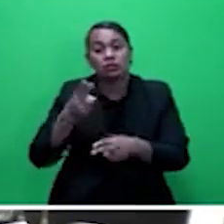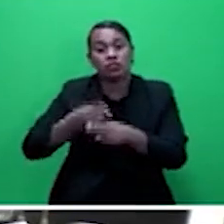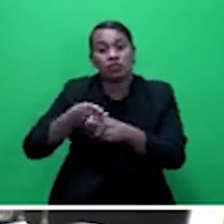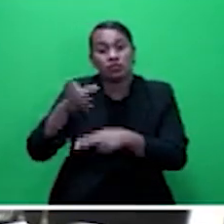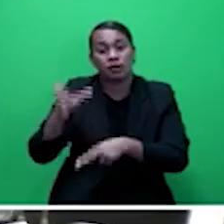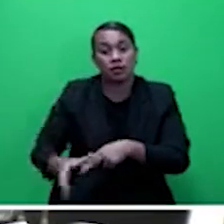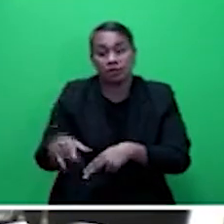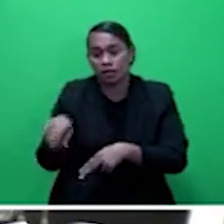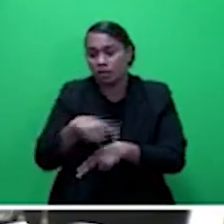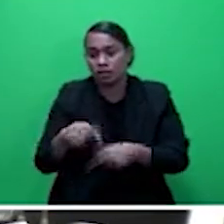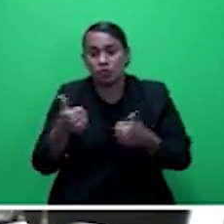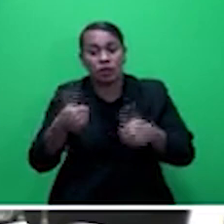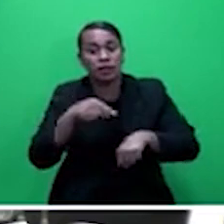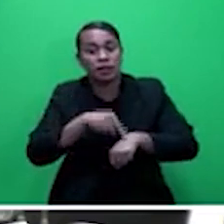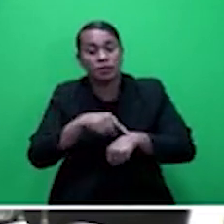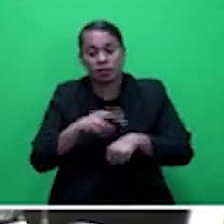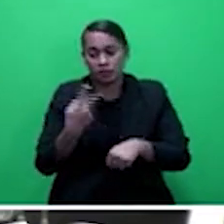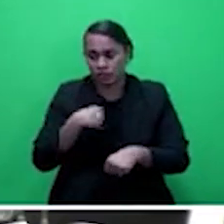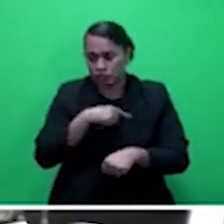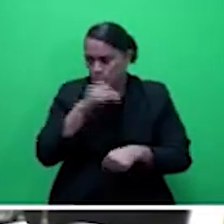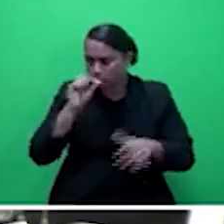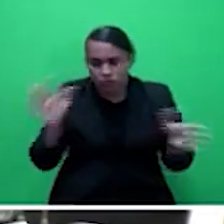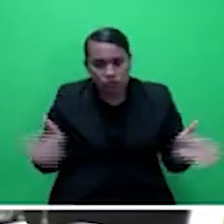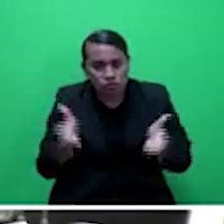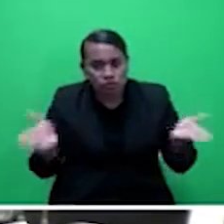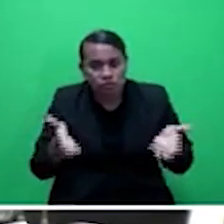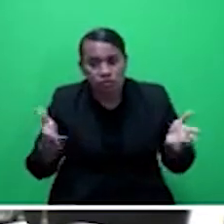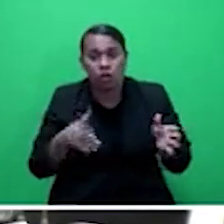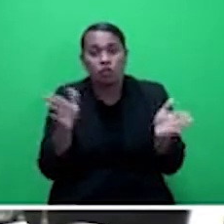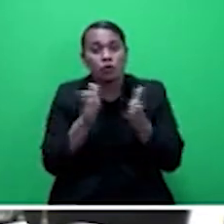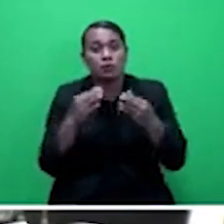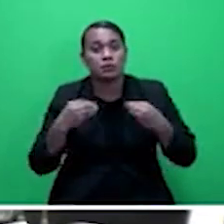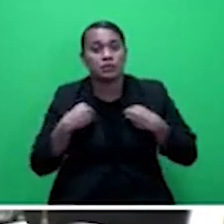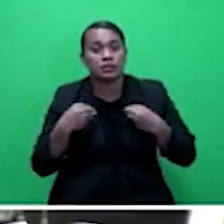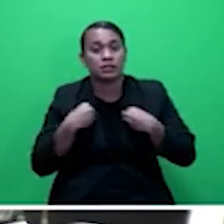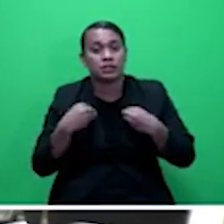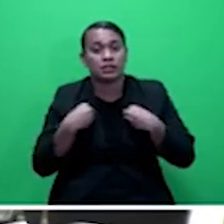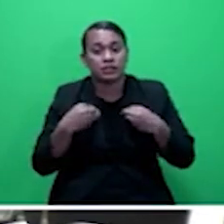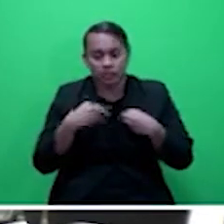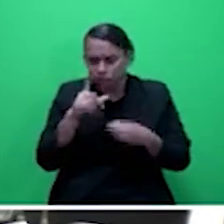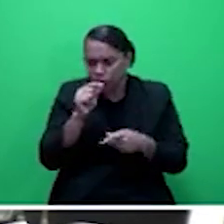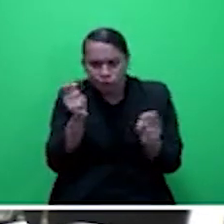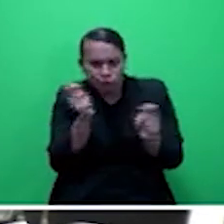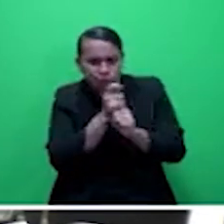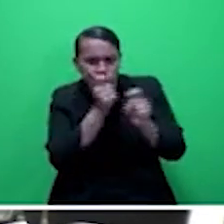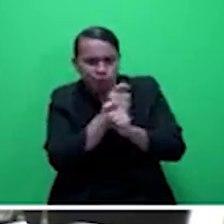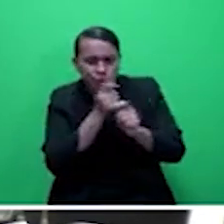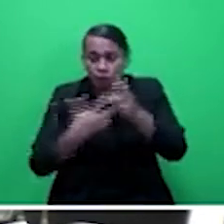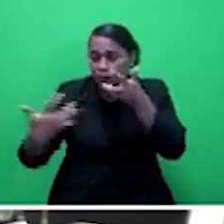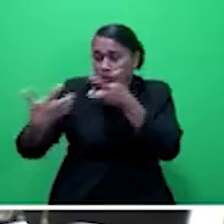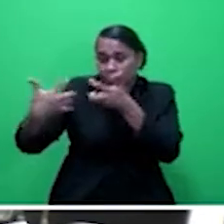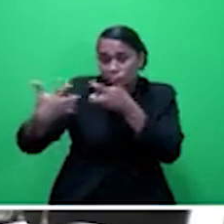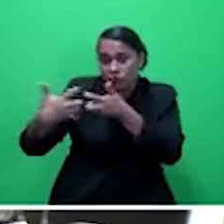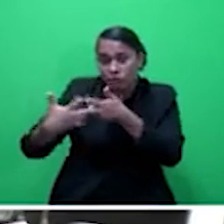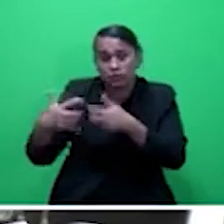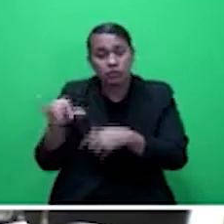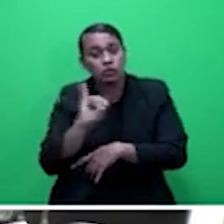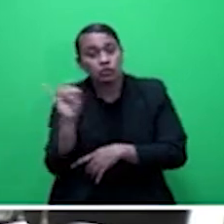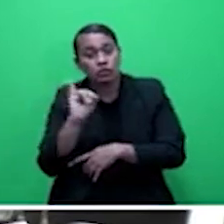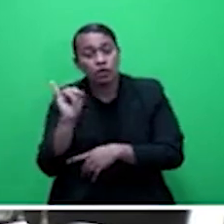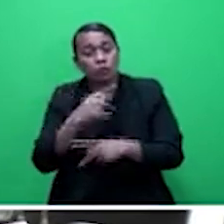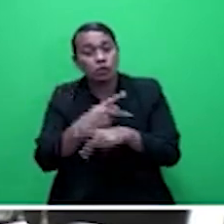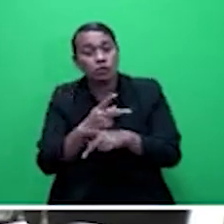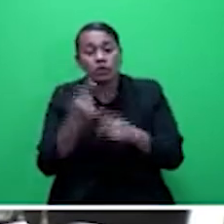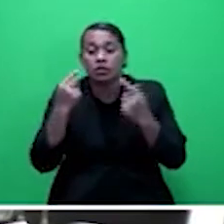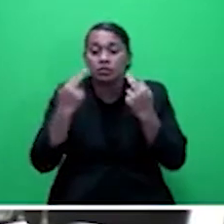sector, Honorable Speaker, to seriously remodel their business and offer insurance products in the natural resources space.